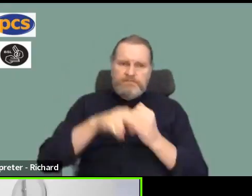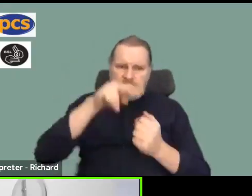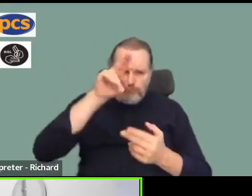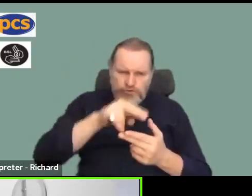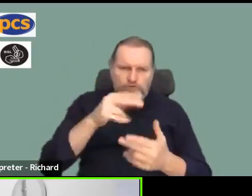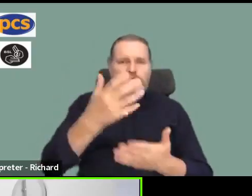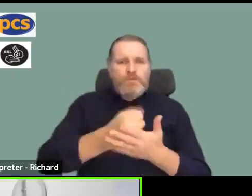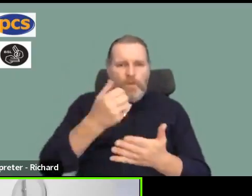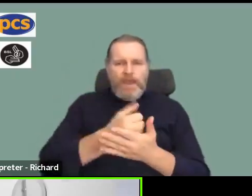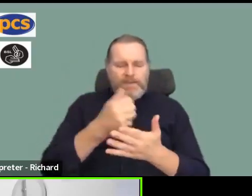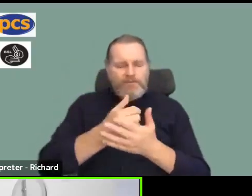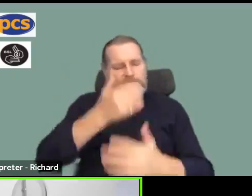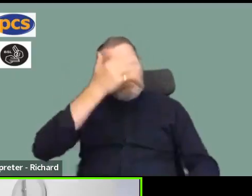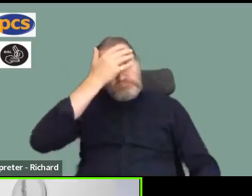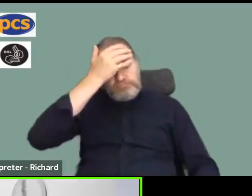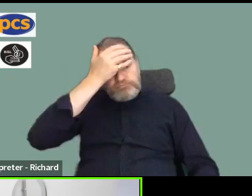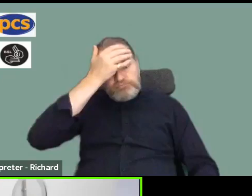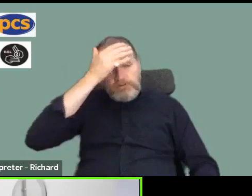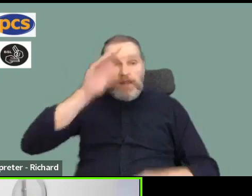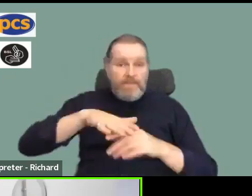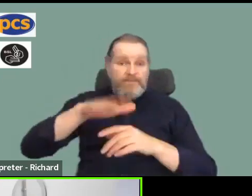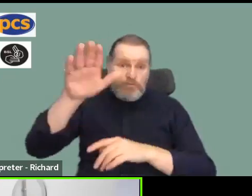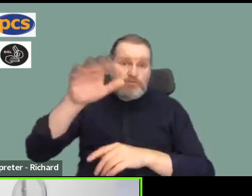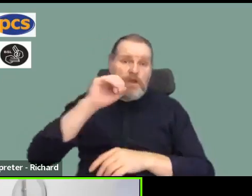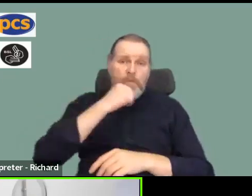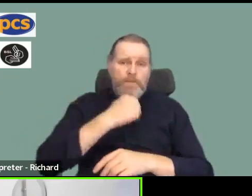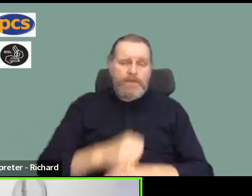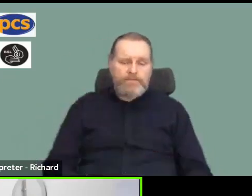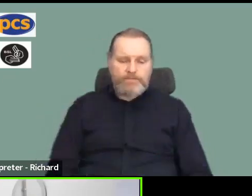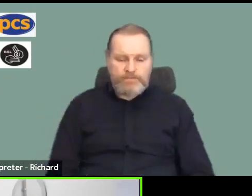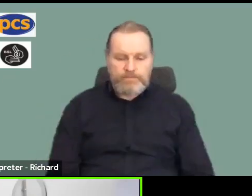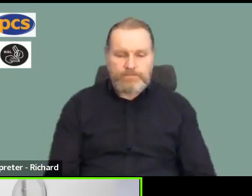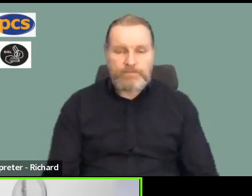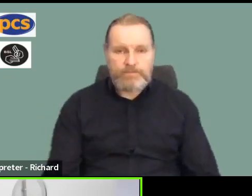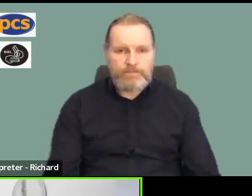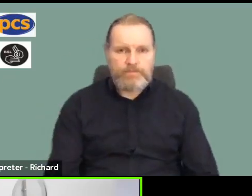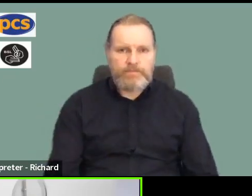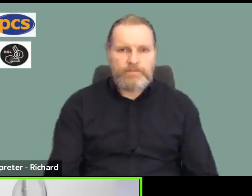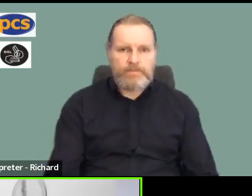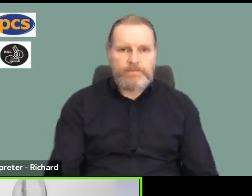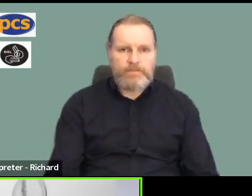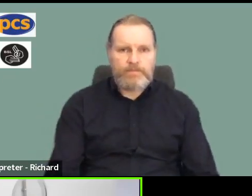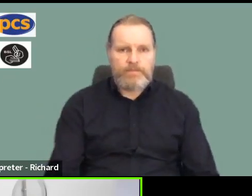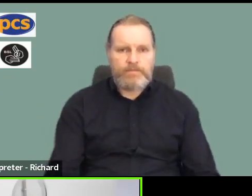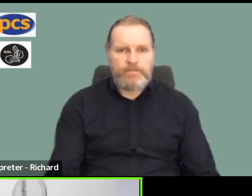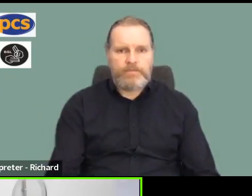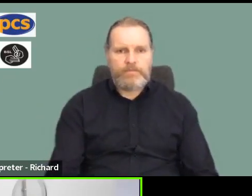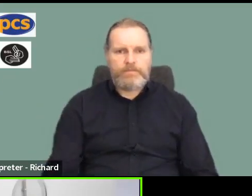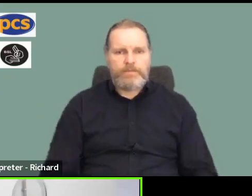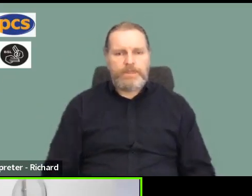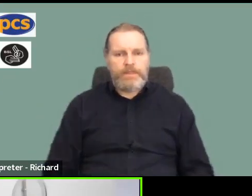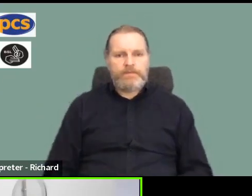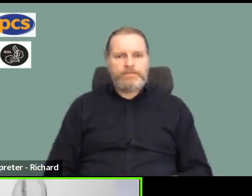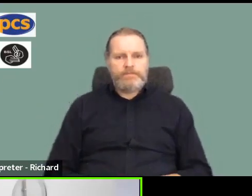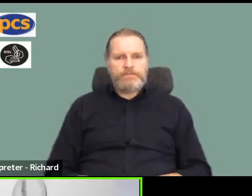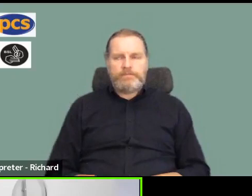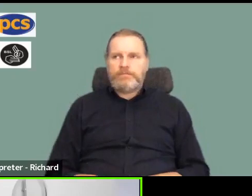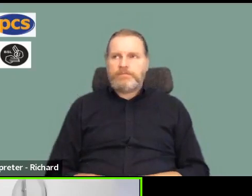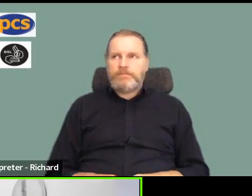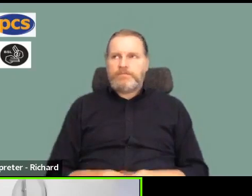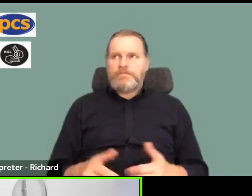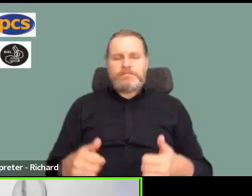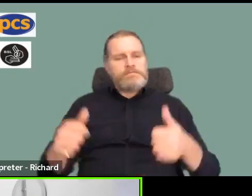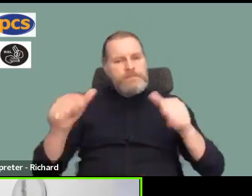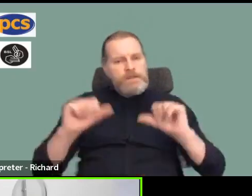sector workers more generally. Gareth, what action will be taken against departments in the middle of a multi-year deal? I think Mark